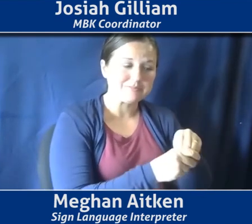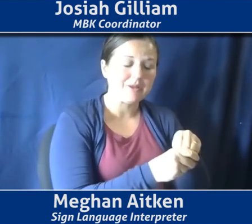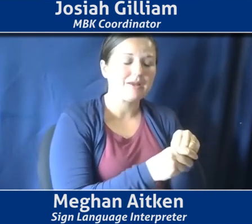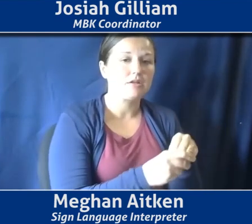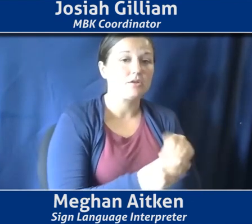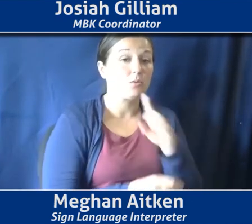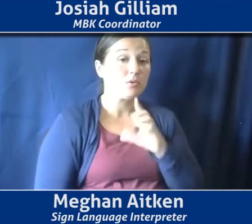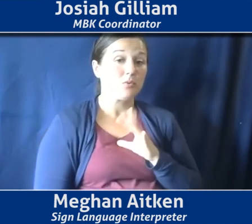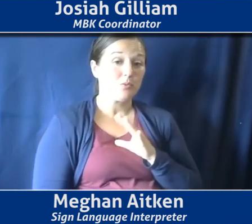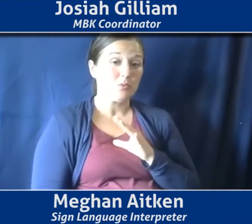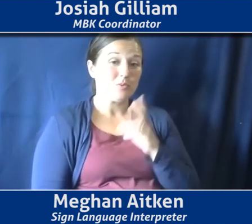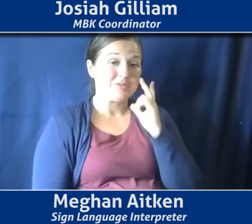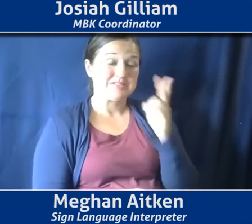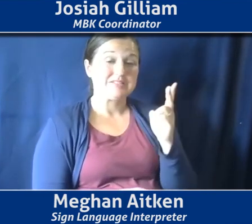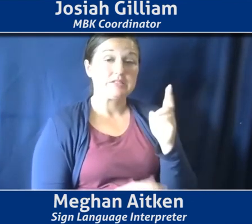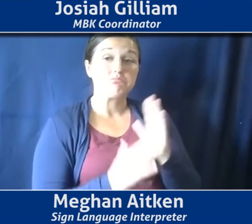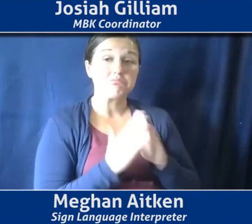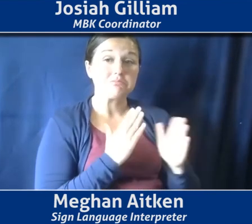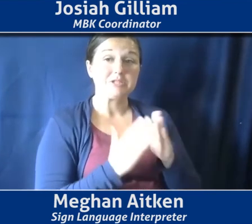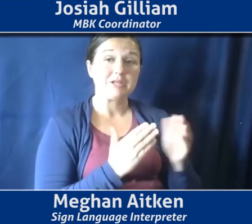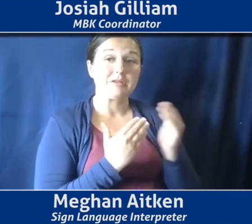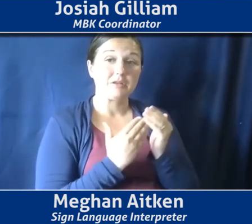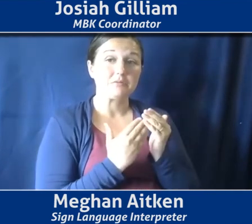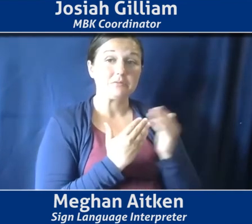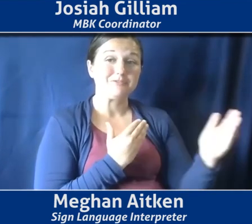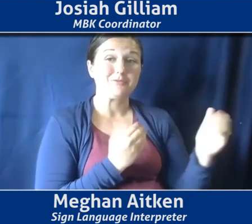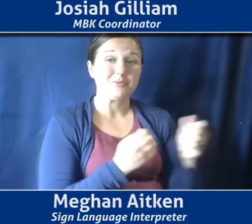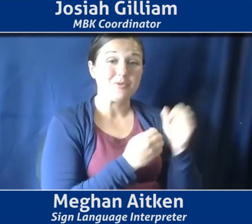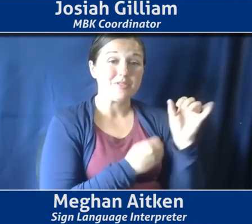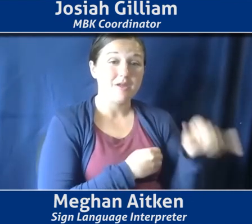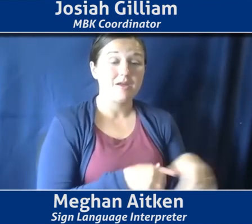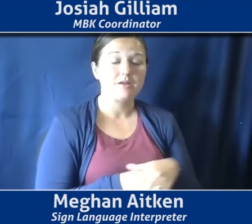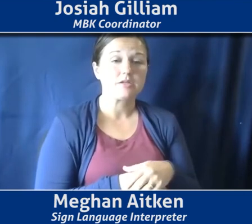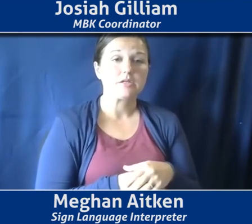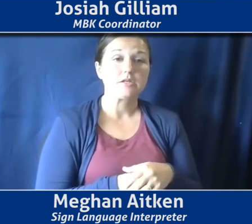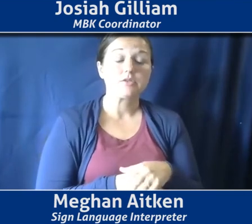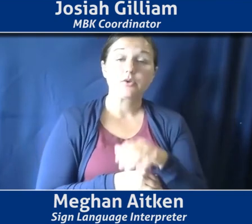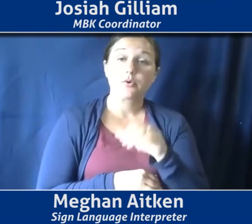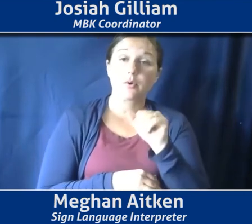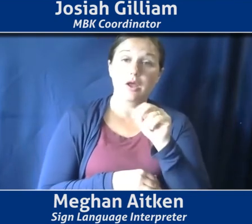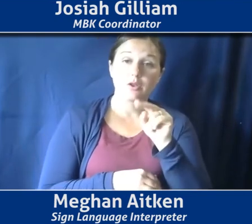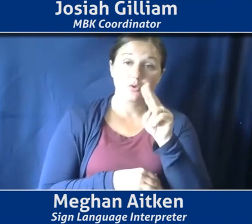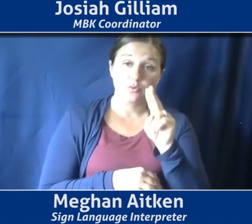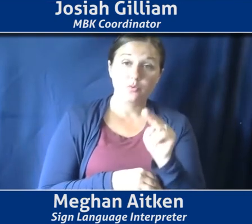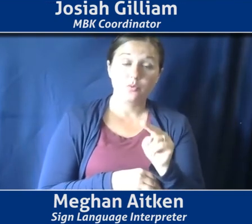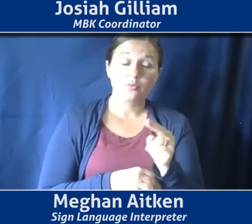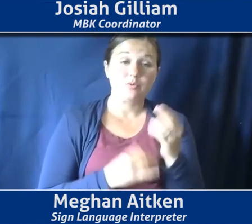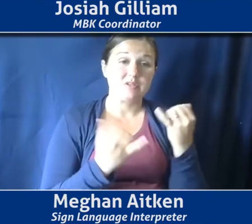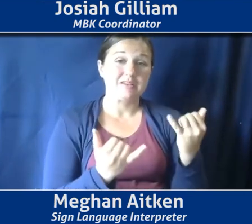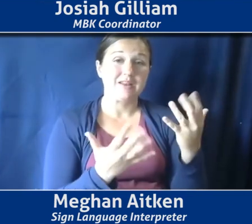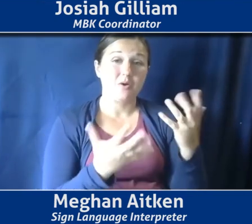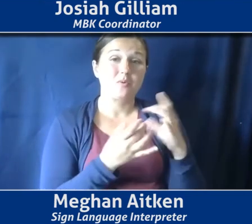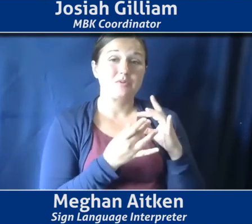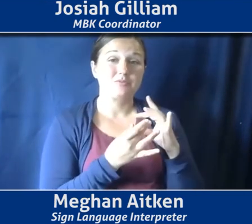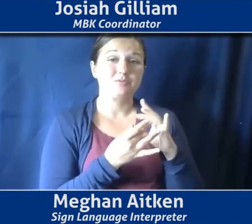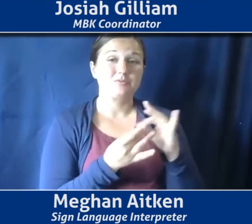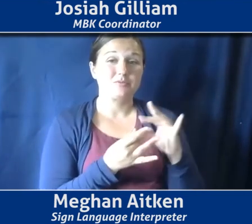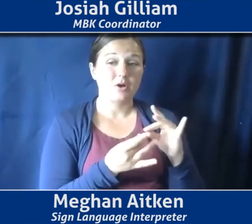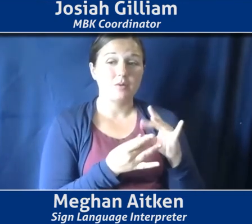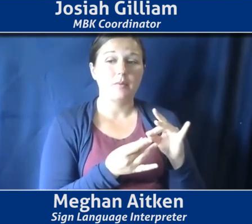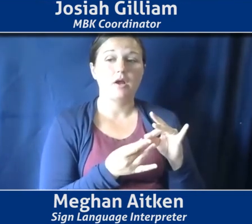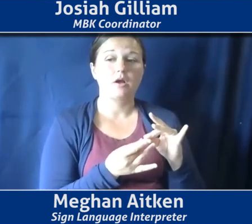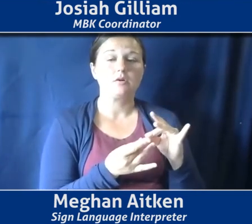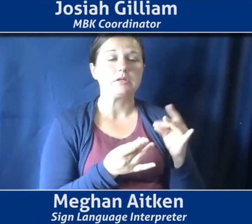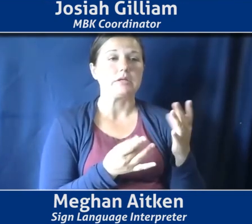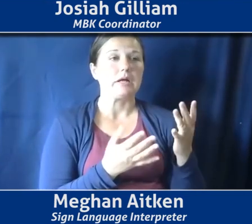pit, that the, uh, the city can move in that direction. Um, Anu, I'd like to talk about, you know, speaking of outputs for a lot of great city